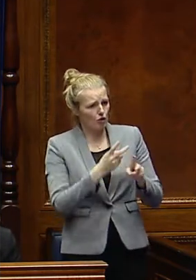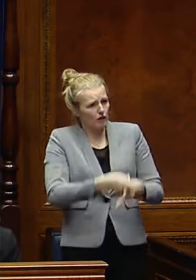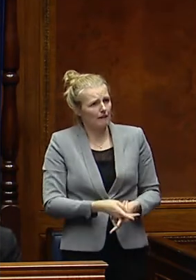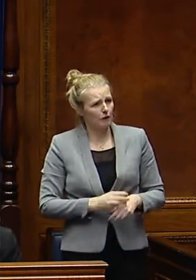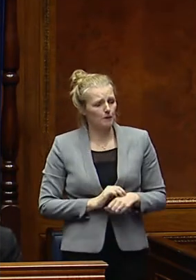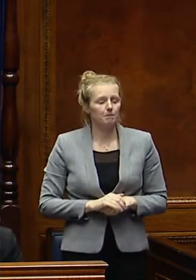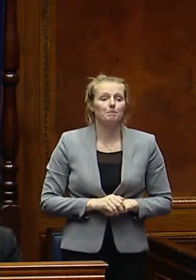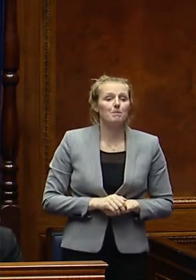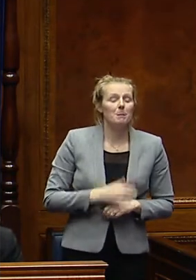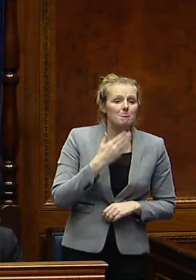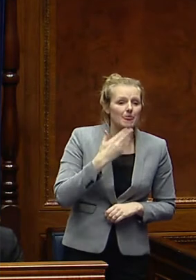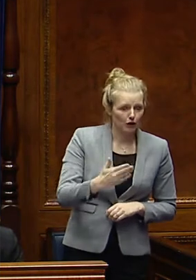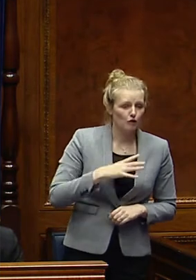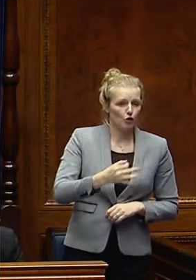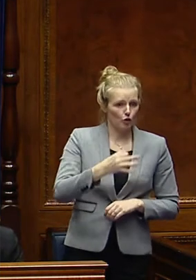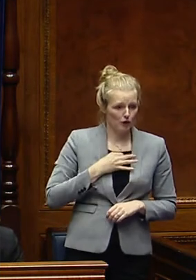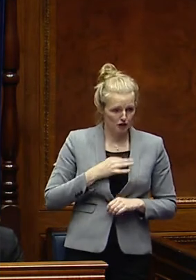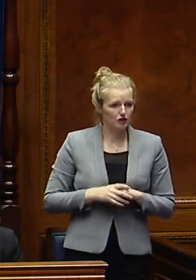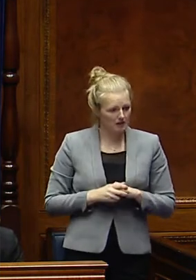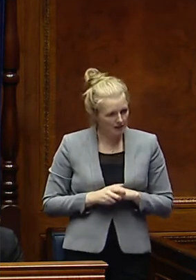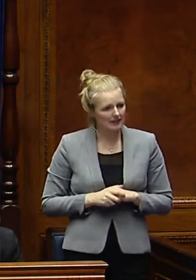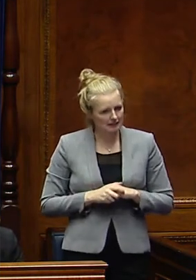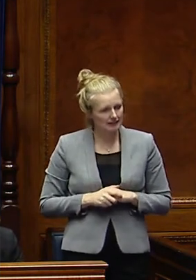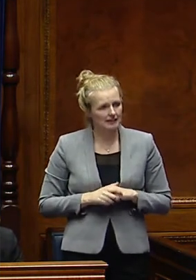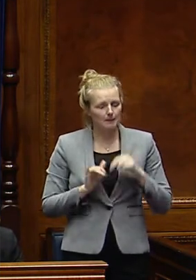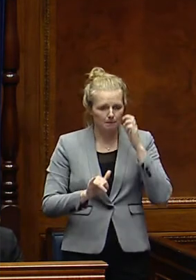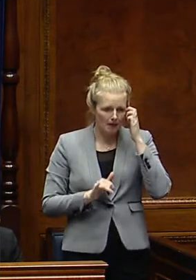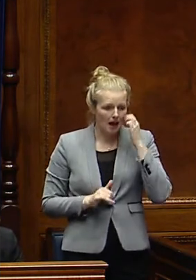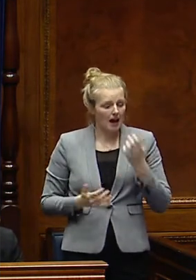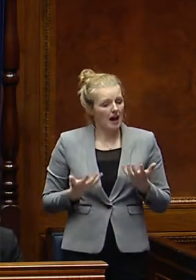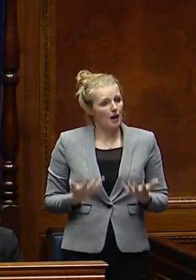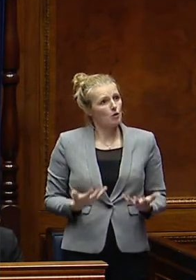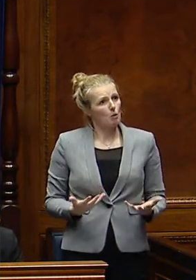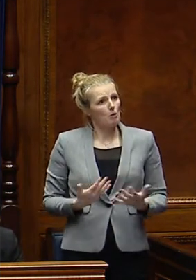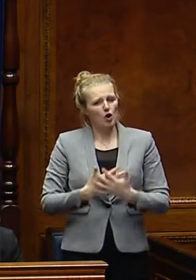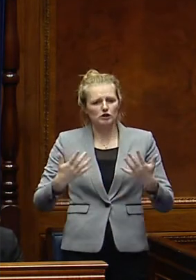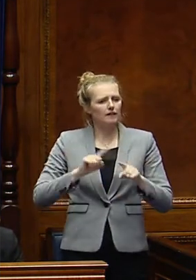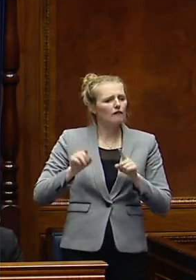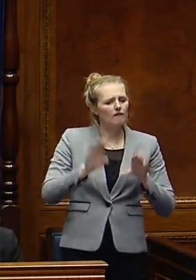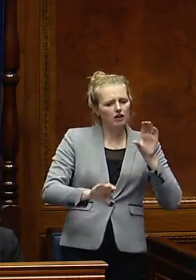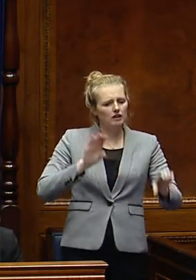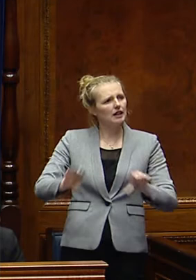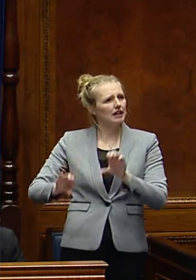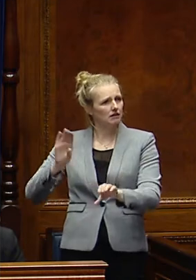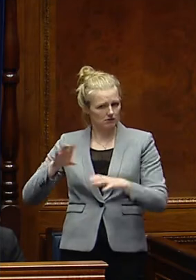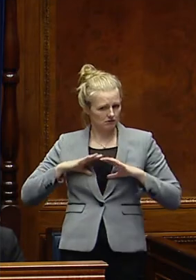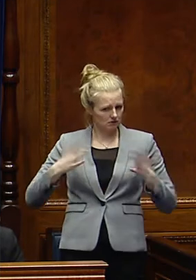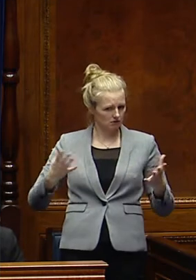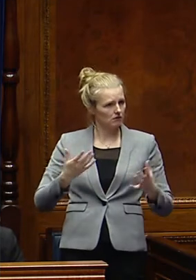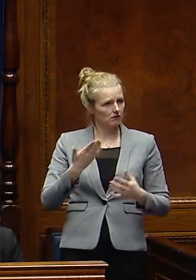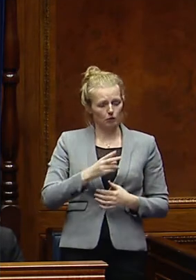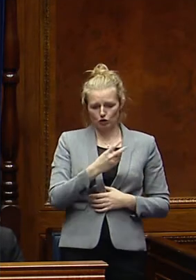Thanks very much for your question. I suppose, currently, there are a number of funding streams which are in place since